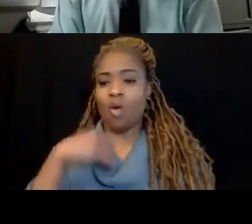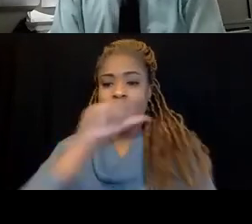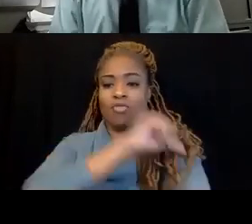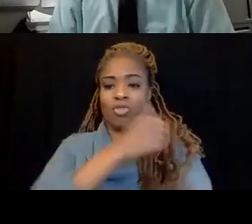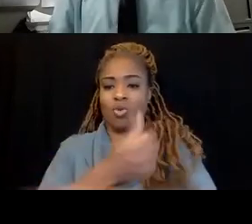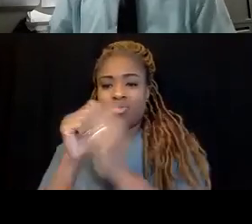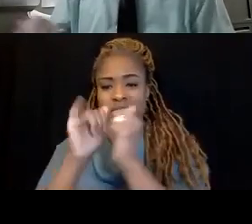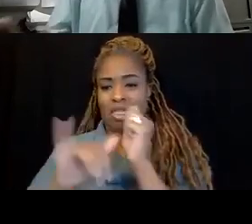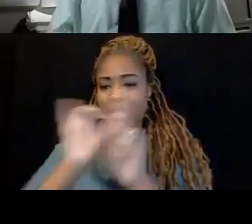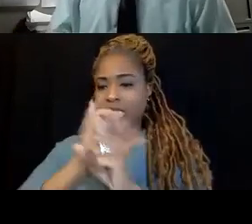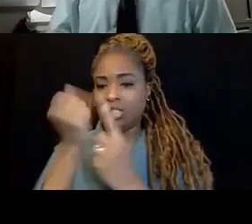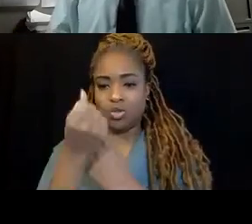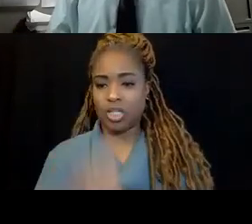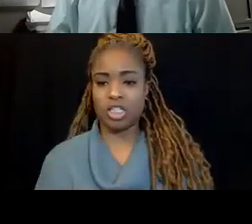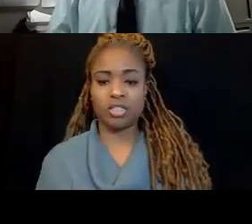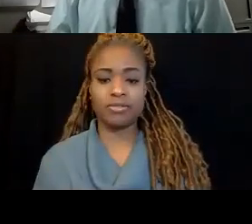situation.